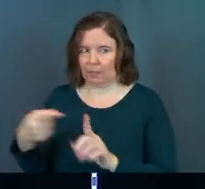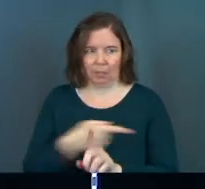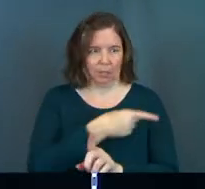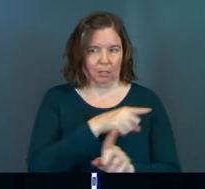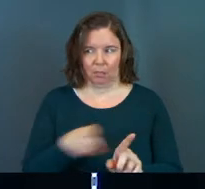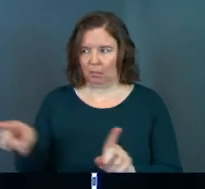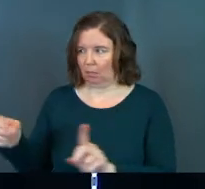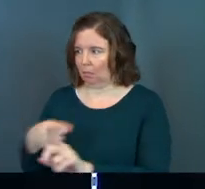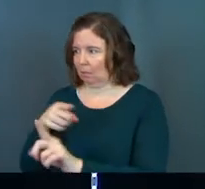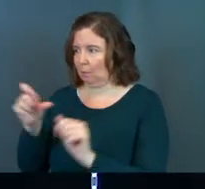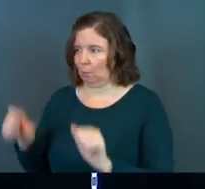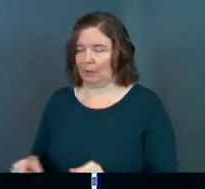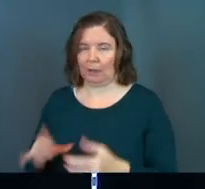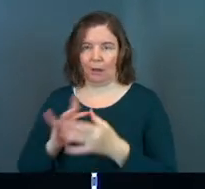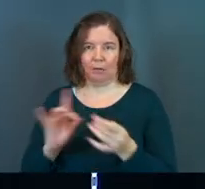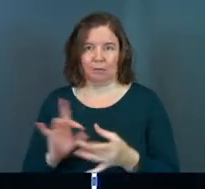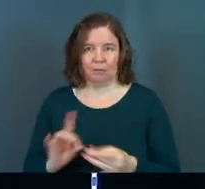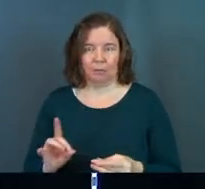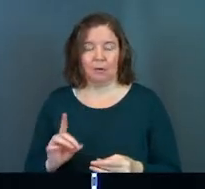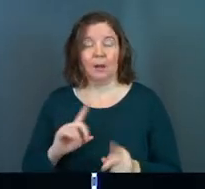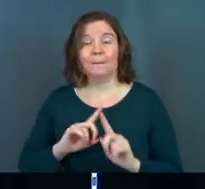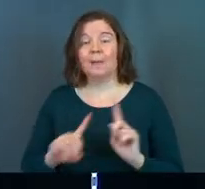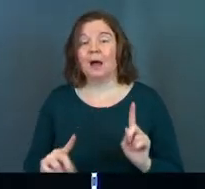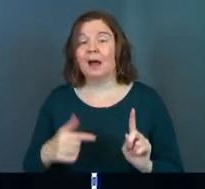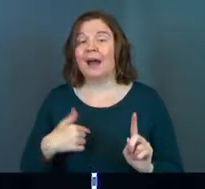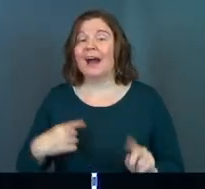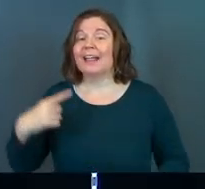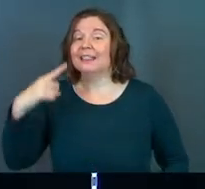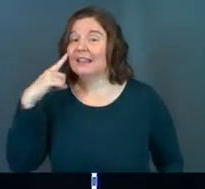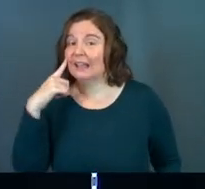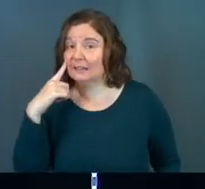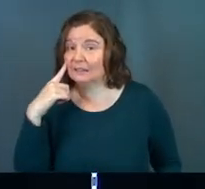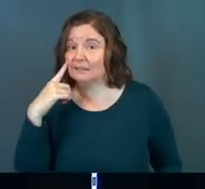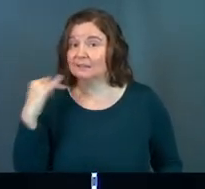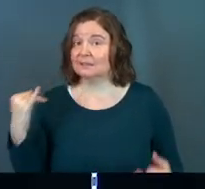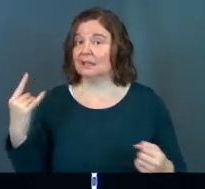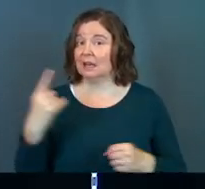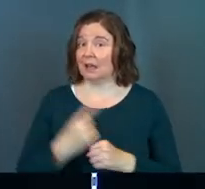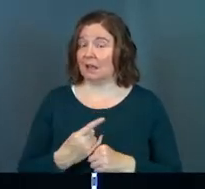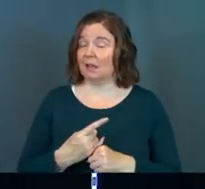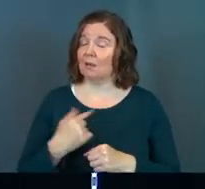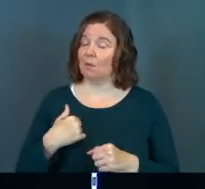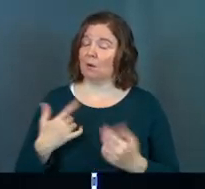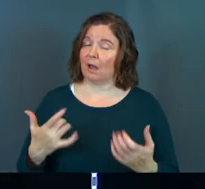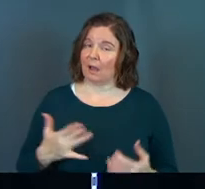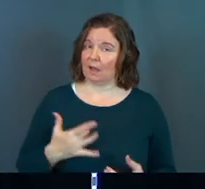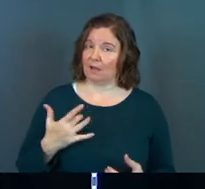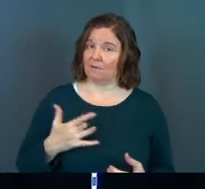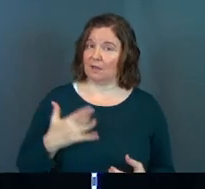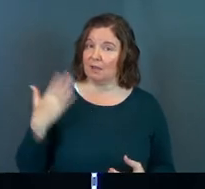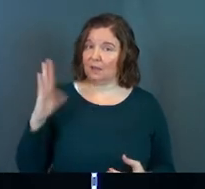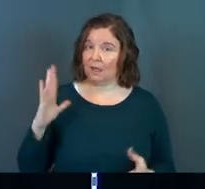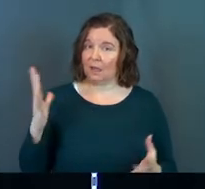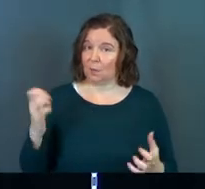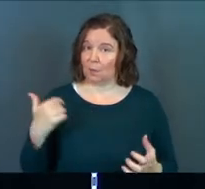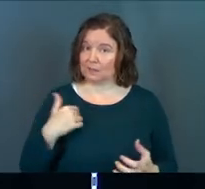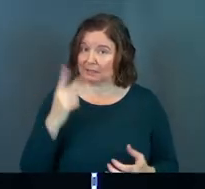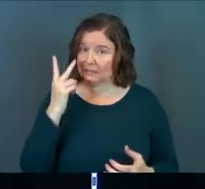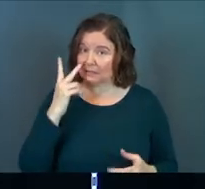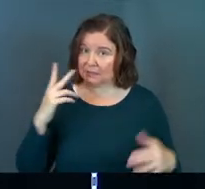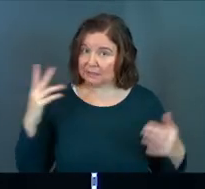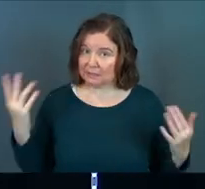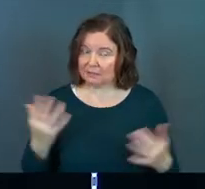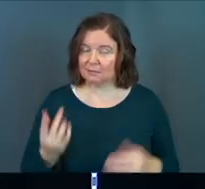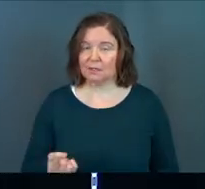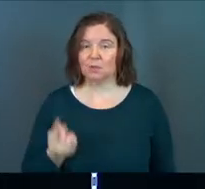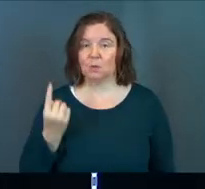There's so many different things that we can focus on. But I think today, what I feel like God wants us to see is actually